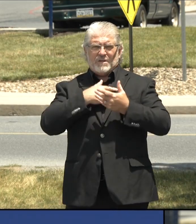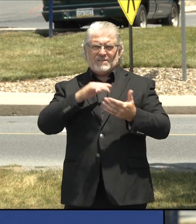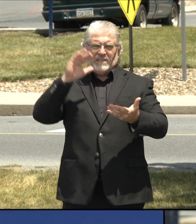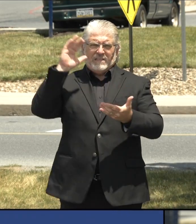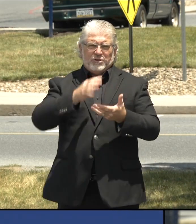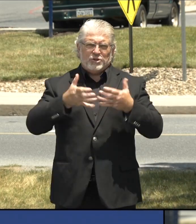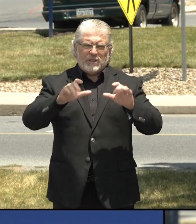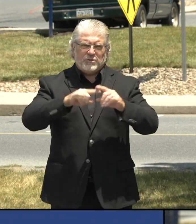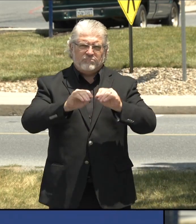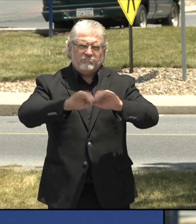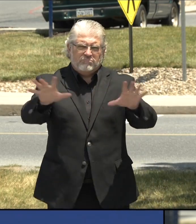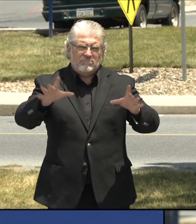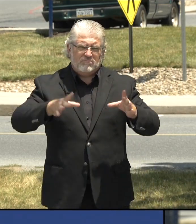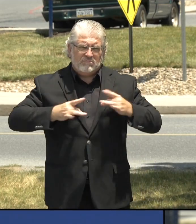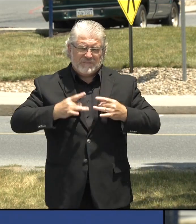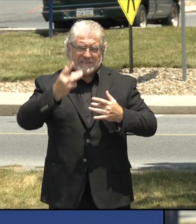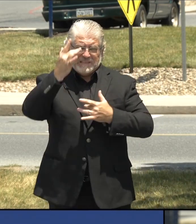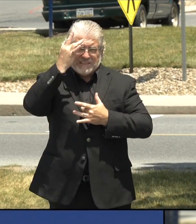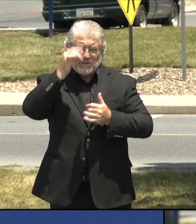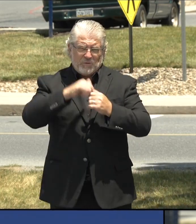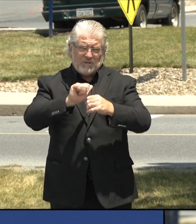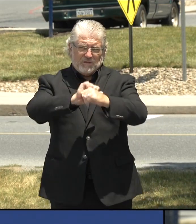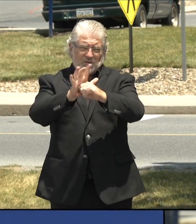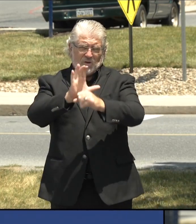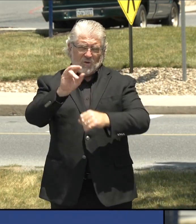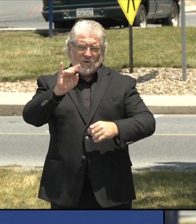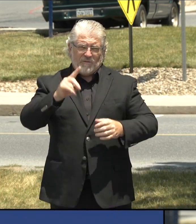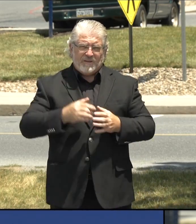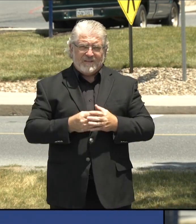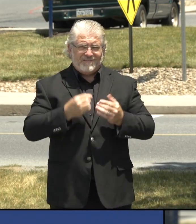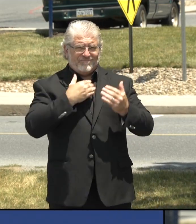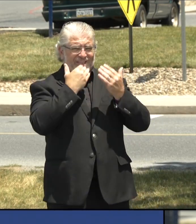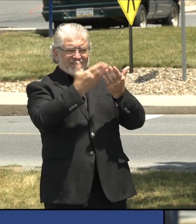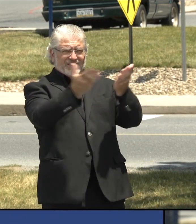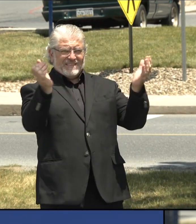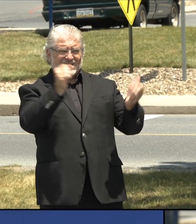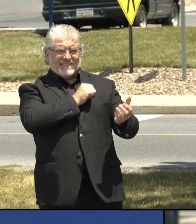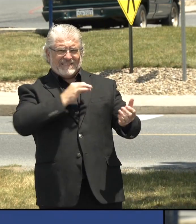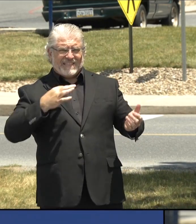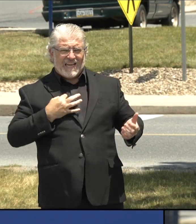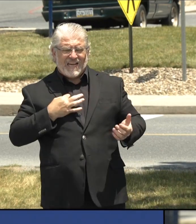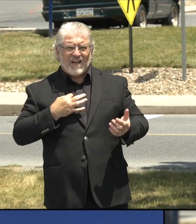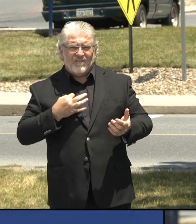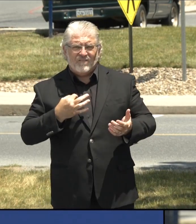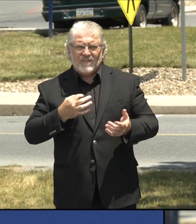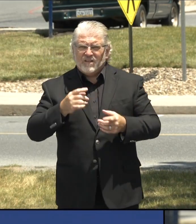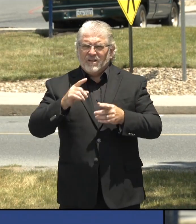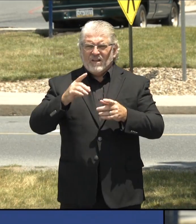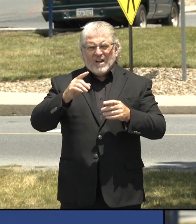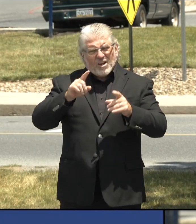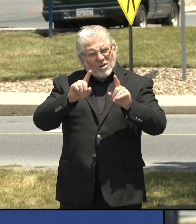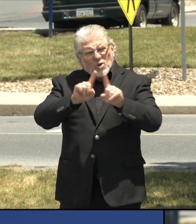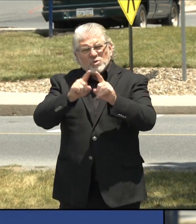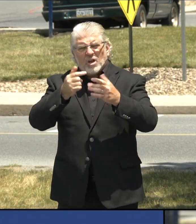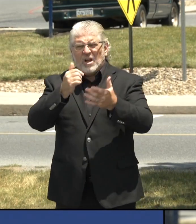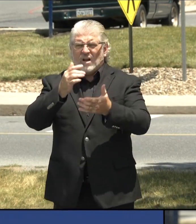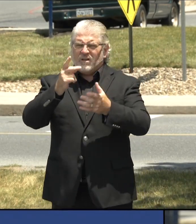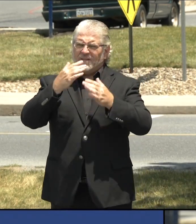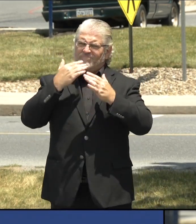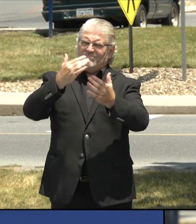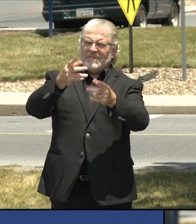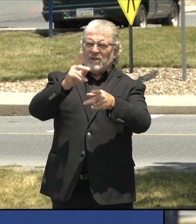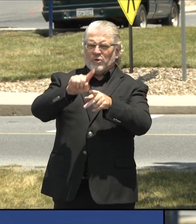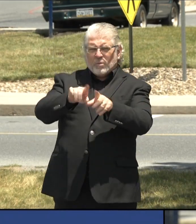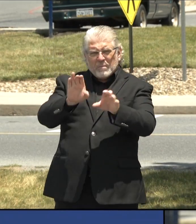on you to help us when we fail. And so again, it's important that our health care system has the